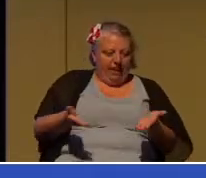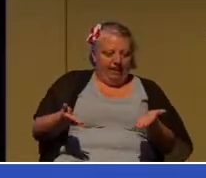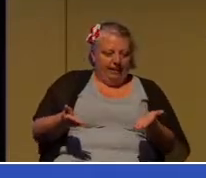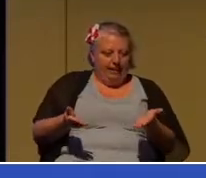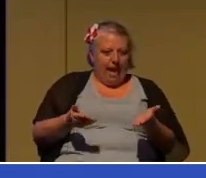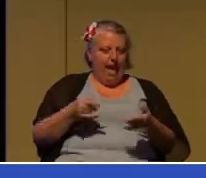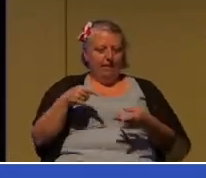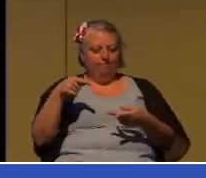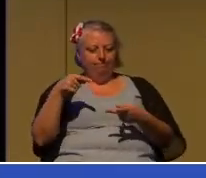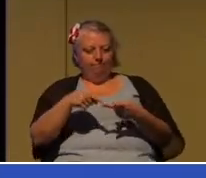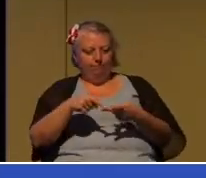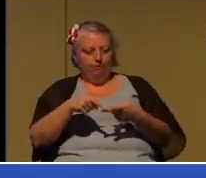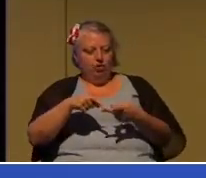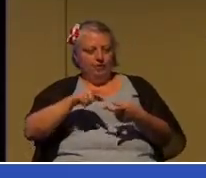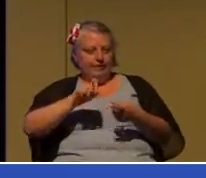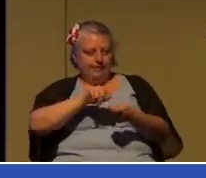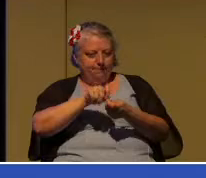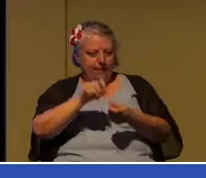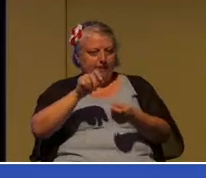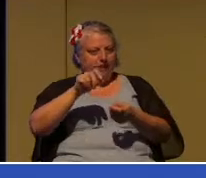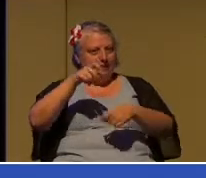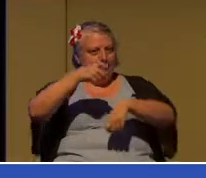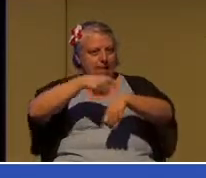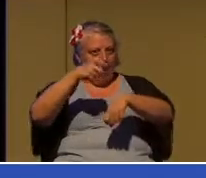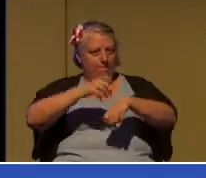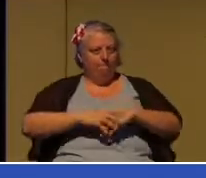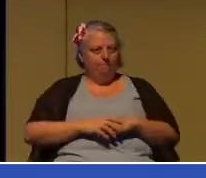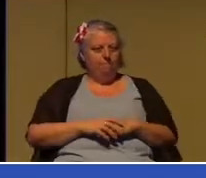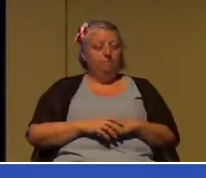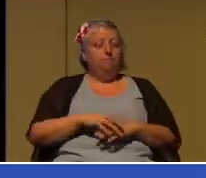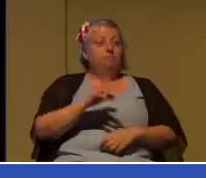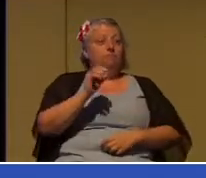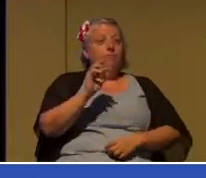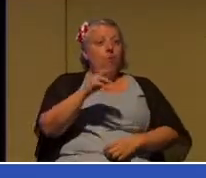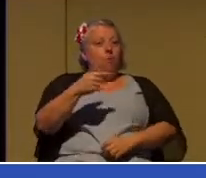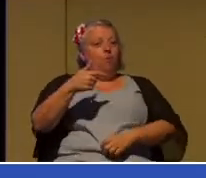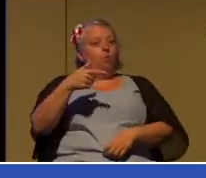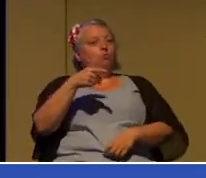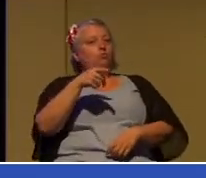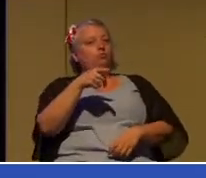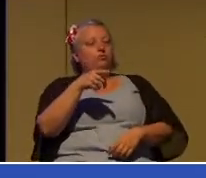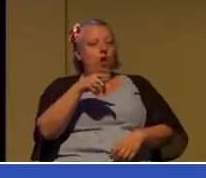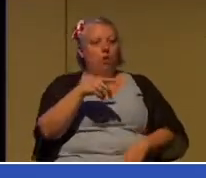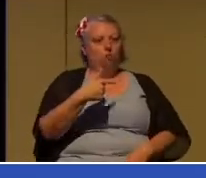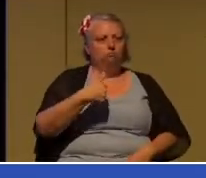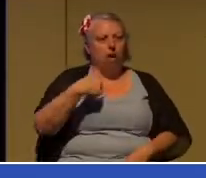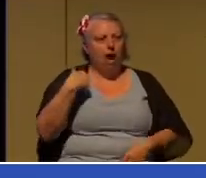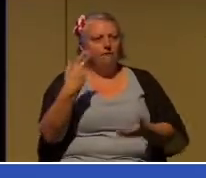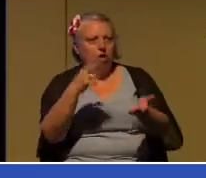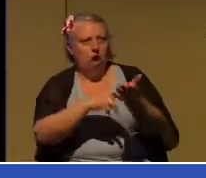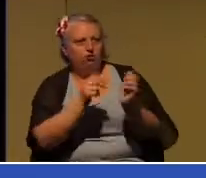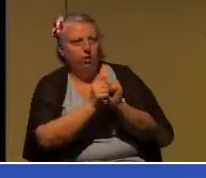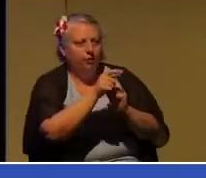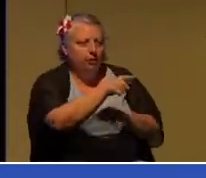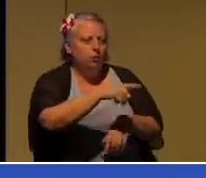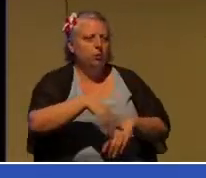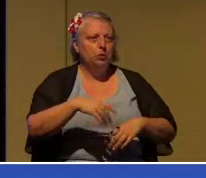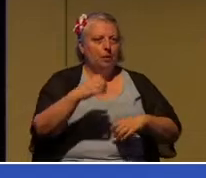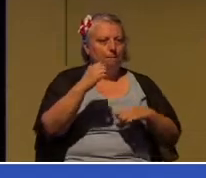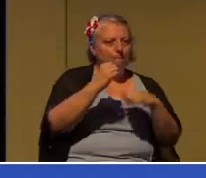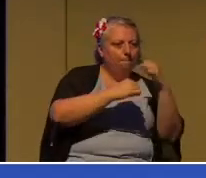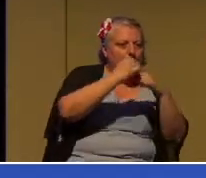may enter into a contract with you to build my house or to build my deck or to take care of my lawn.